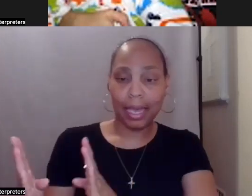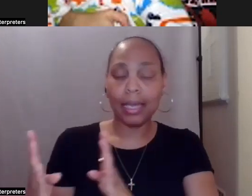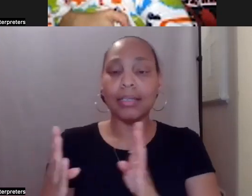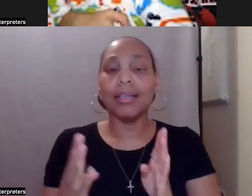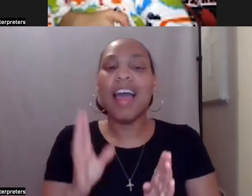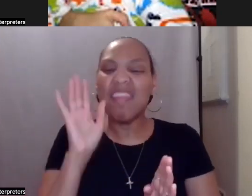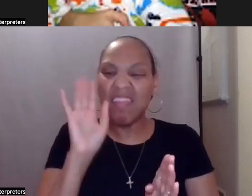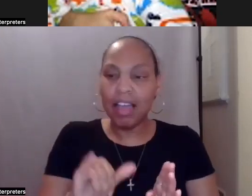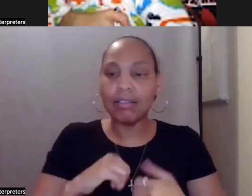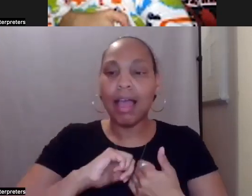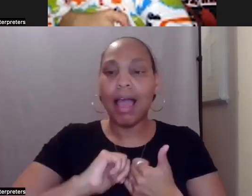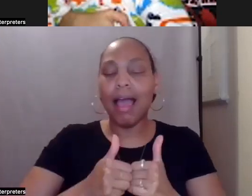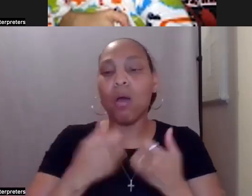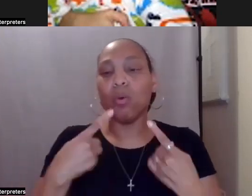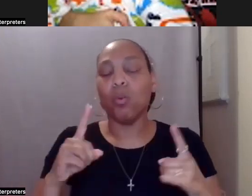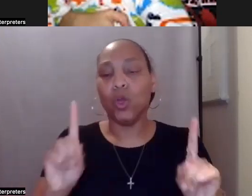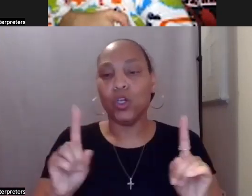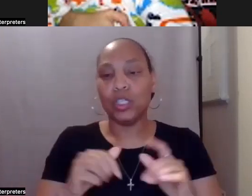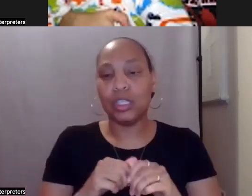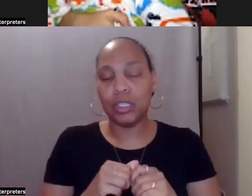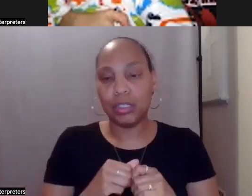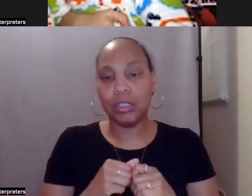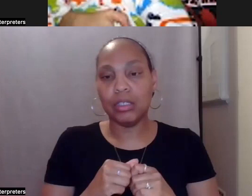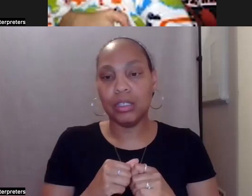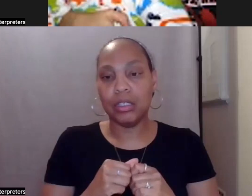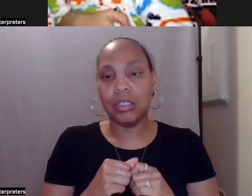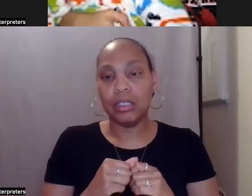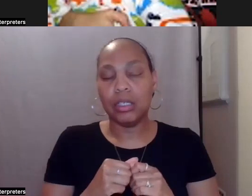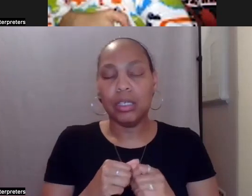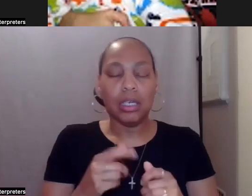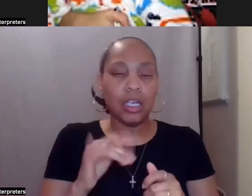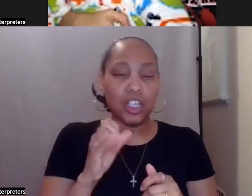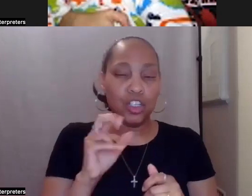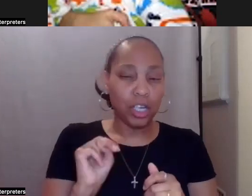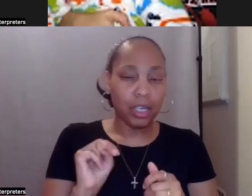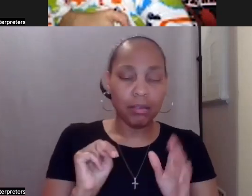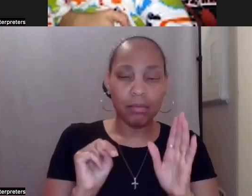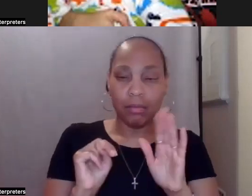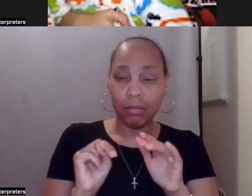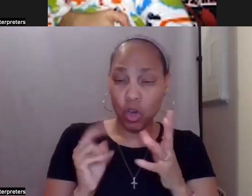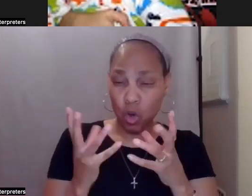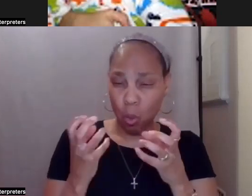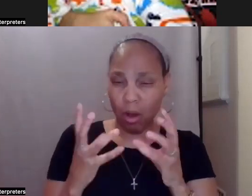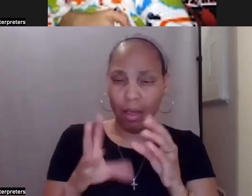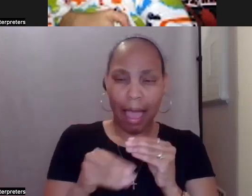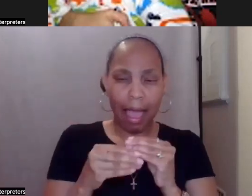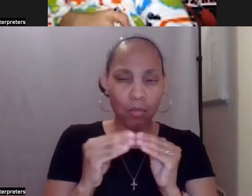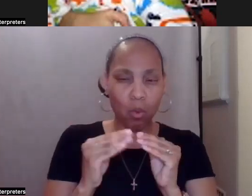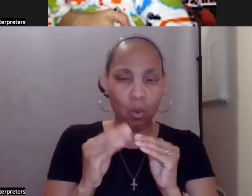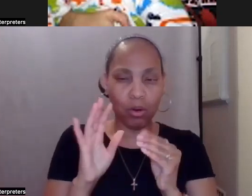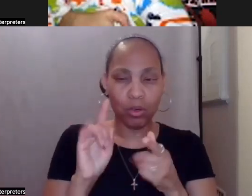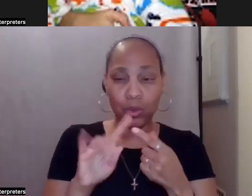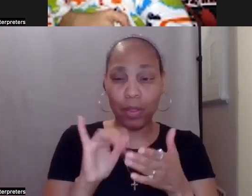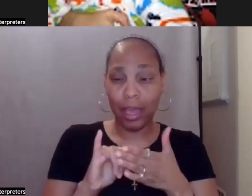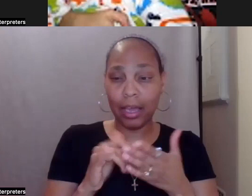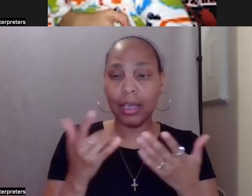making it work. So it's an, so Jen, do you want, just want to just take a minute on that? Because there is